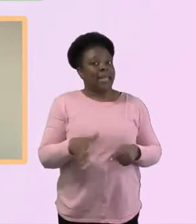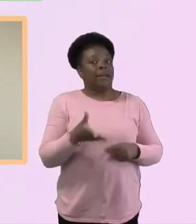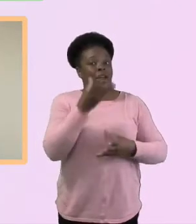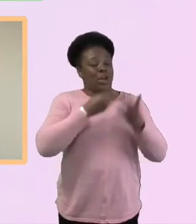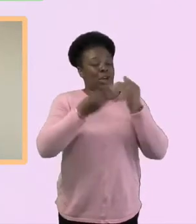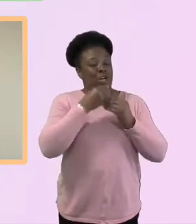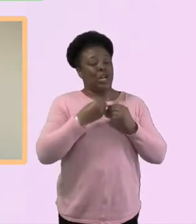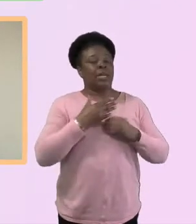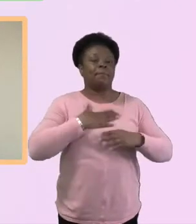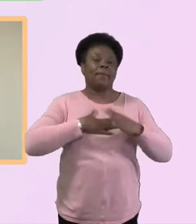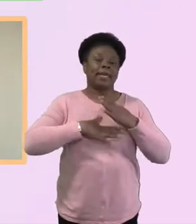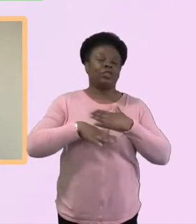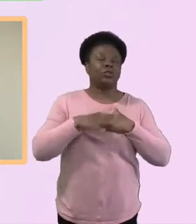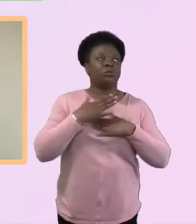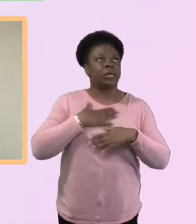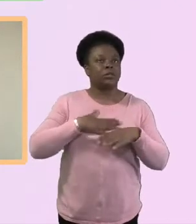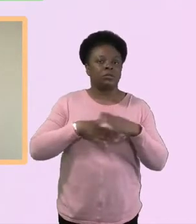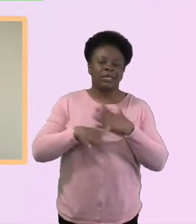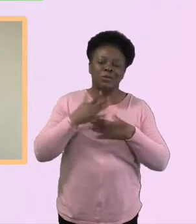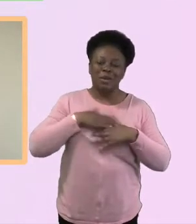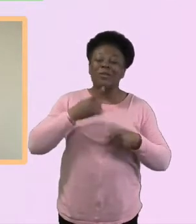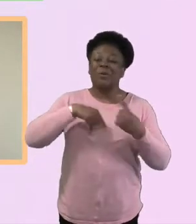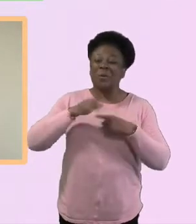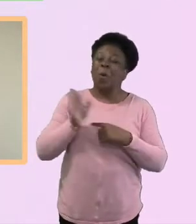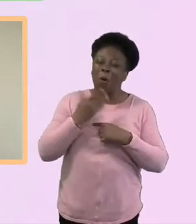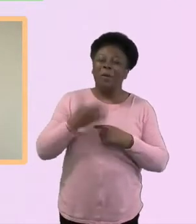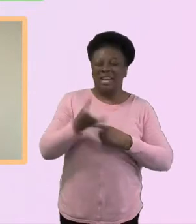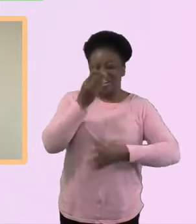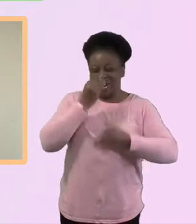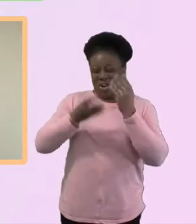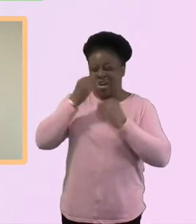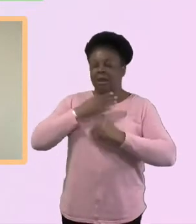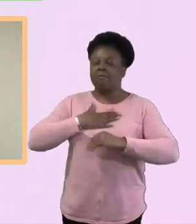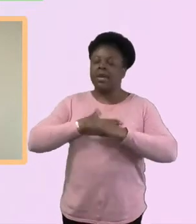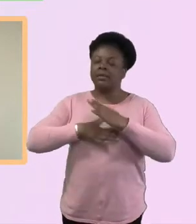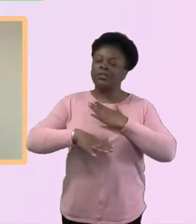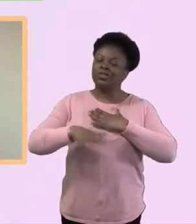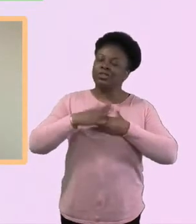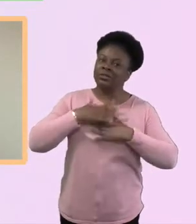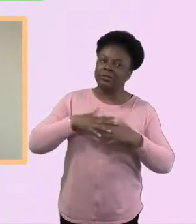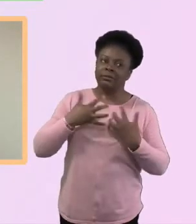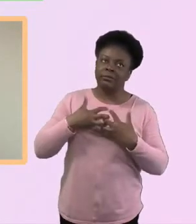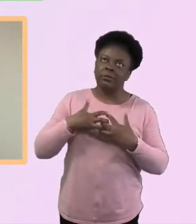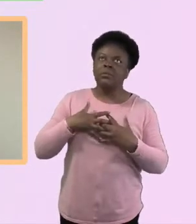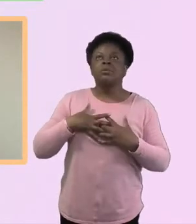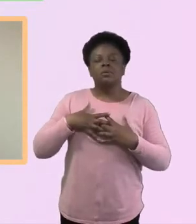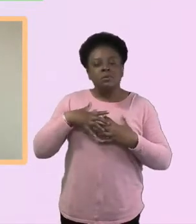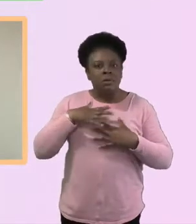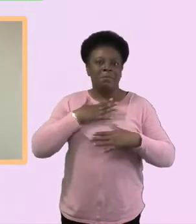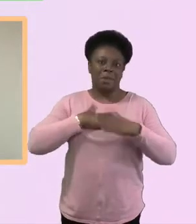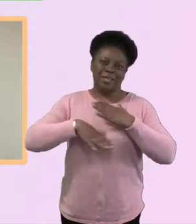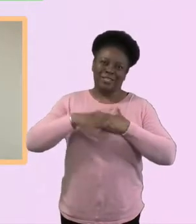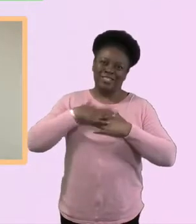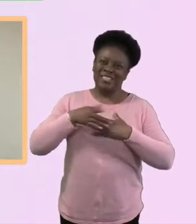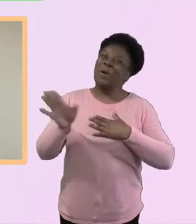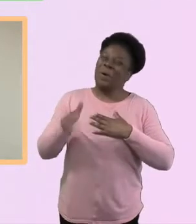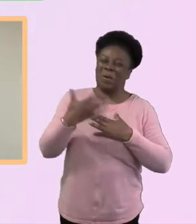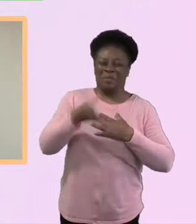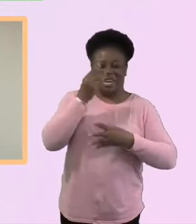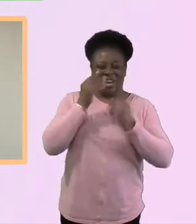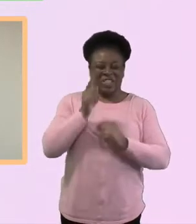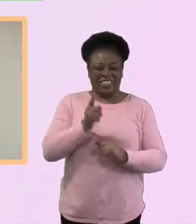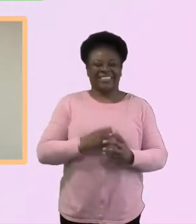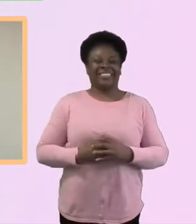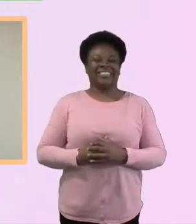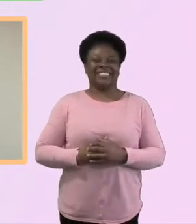learned a lot about patience and grace over this time when it's been. Yes. Thanks Nicky, Phil, Alice, anything